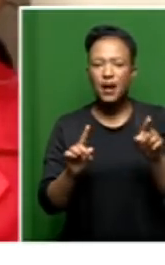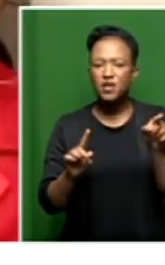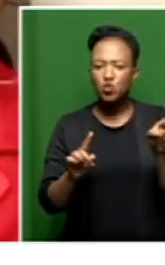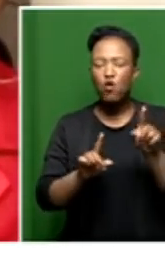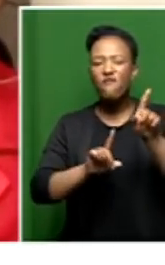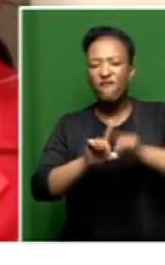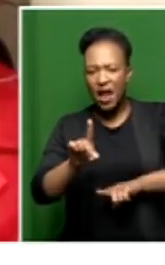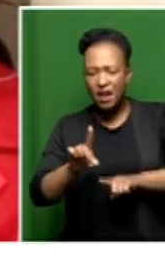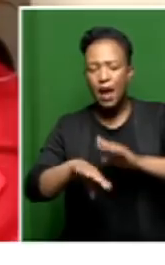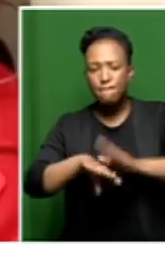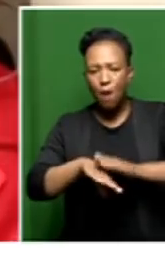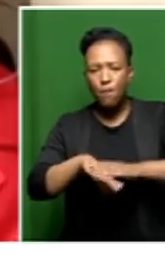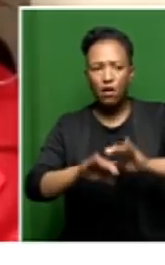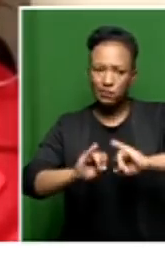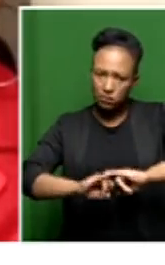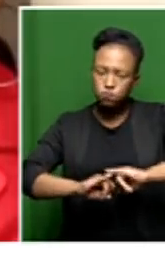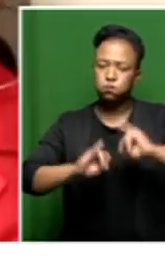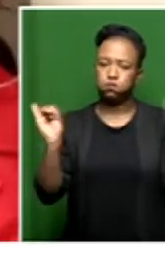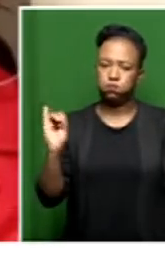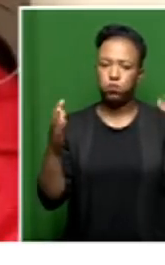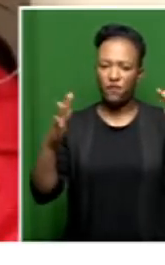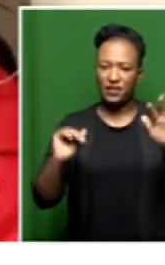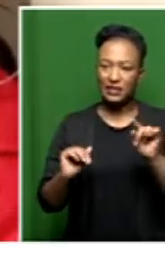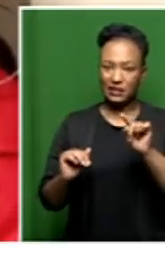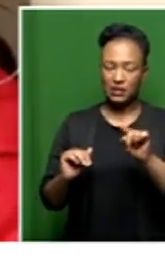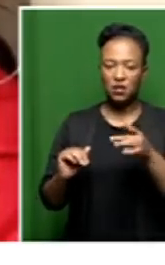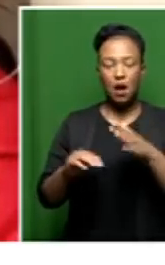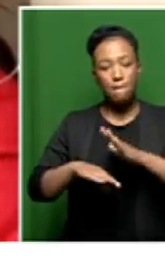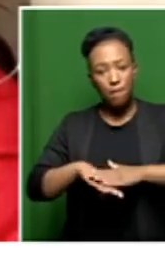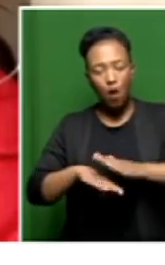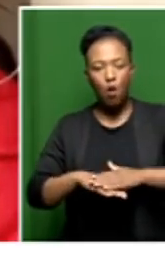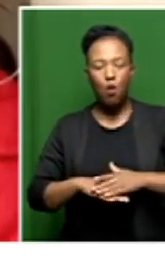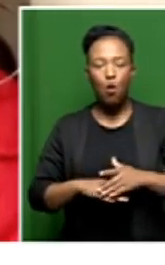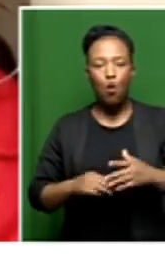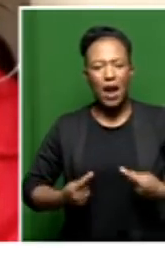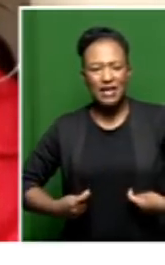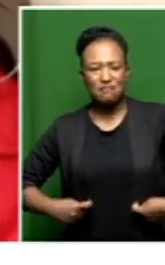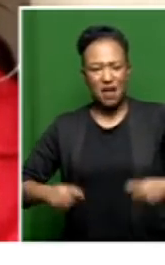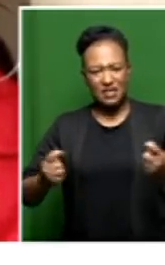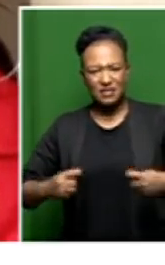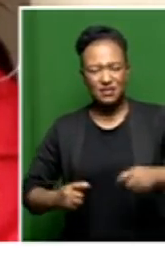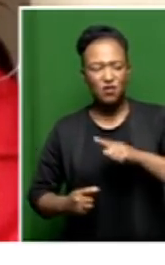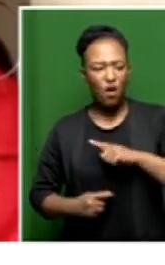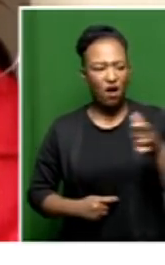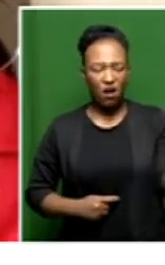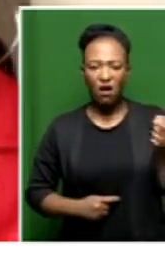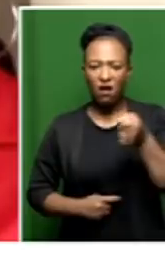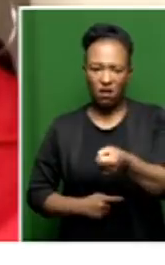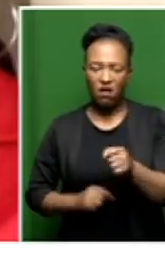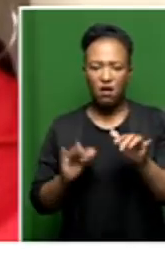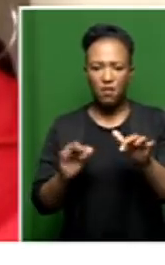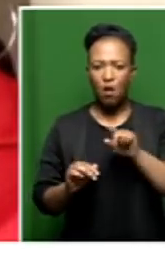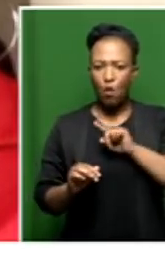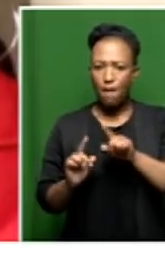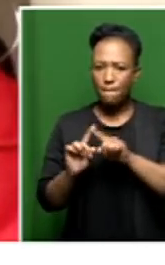that failure as a department by going on and incurring further expenses of employing people when you